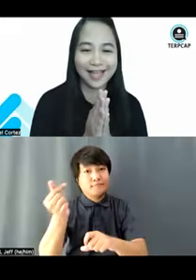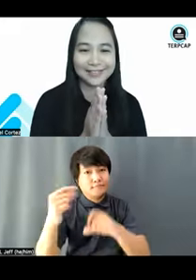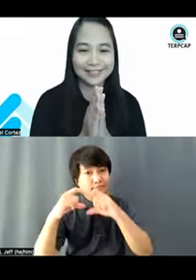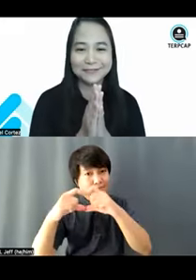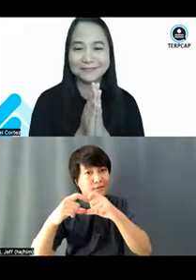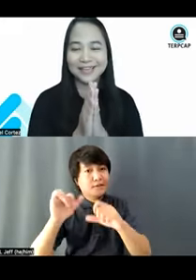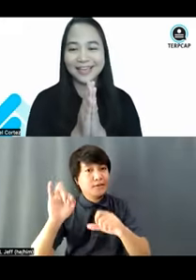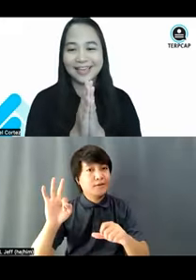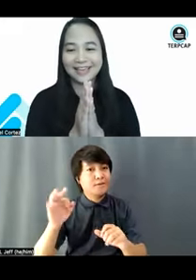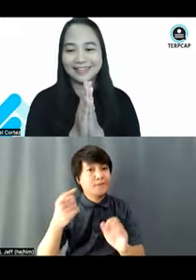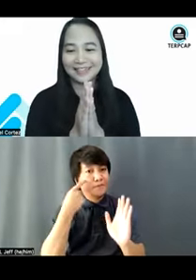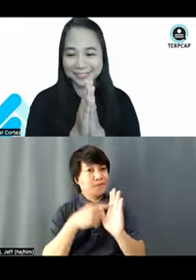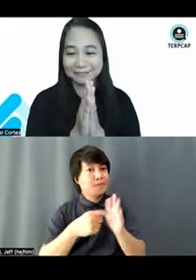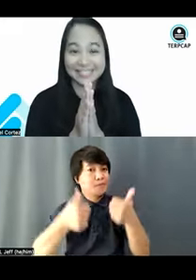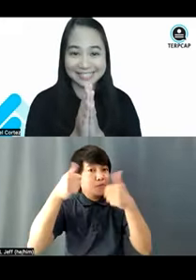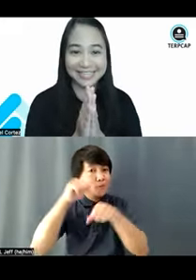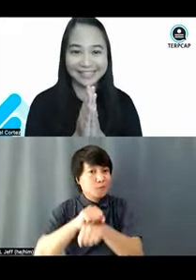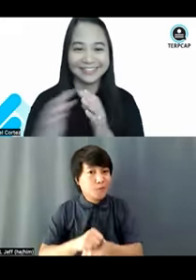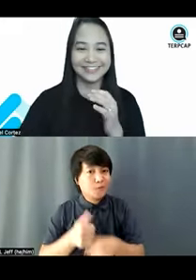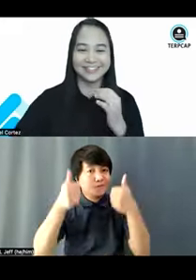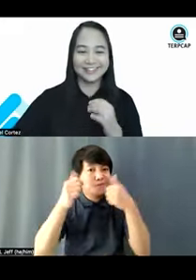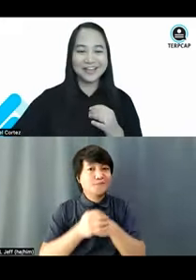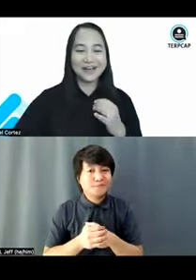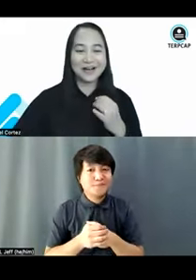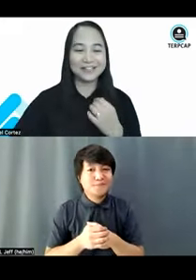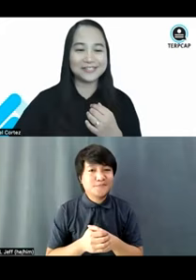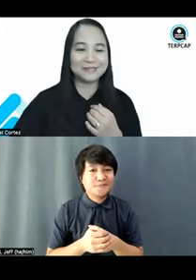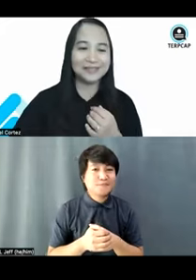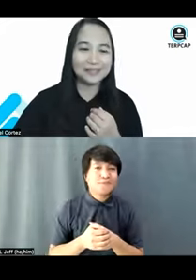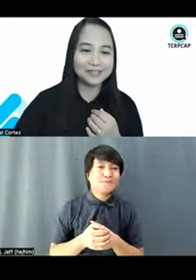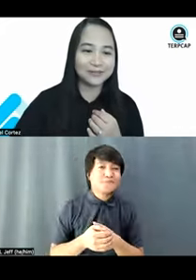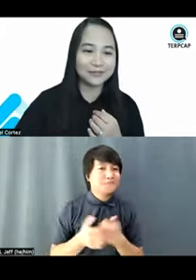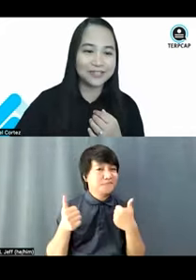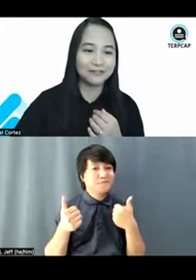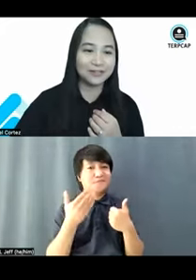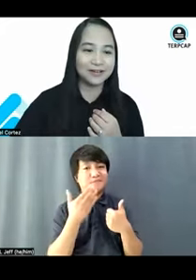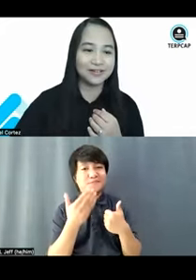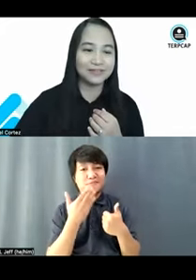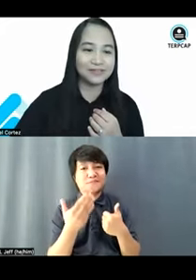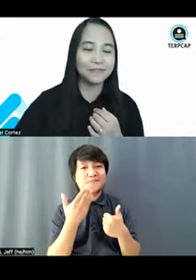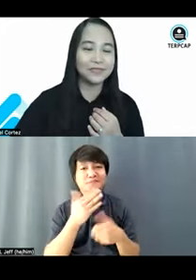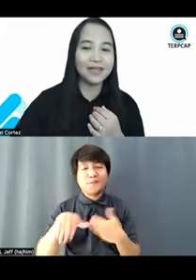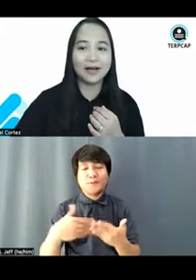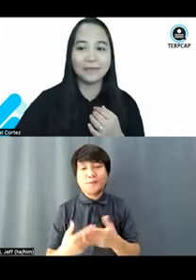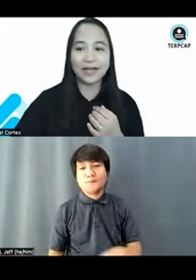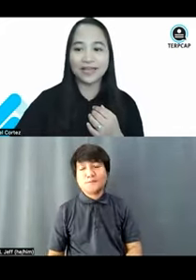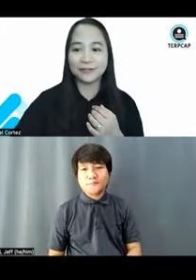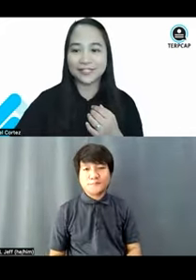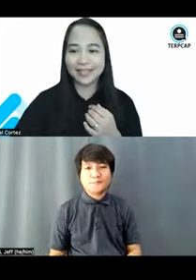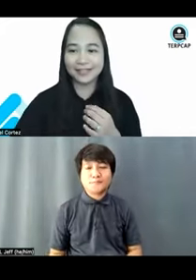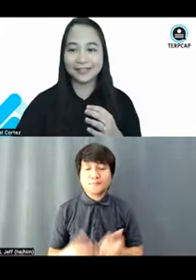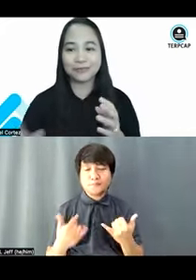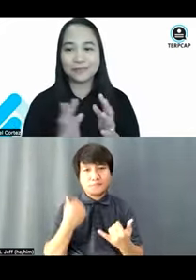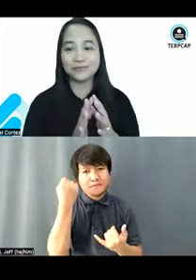still active, actively listening? Awesome. Thank you so much, everyone. So, I